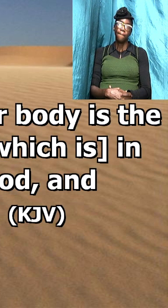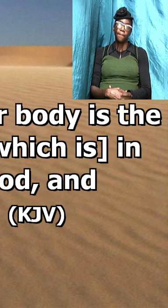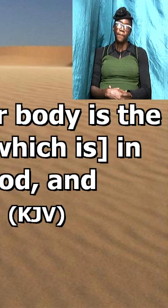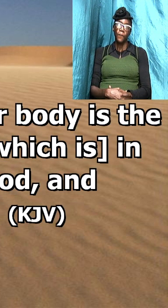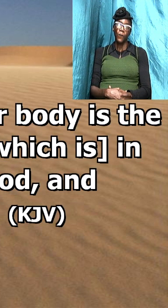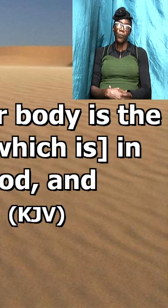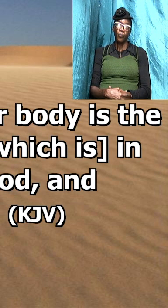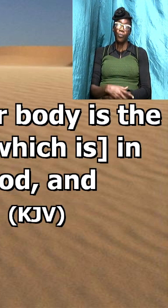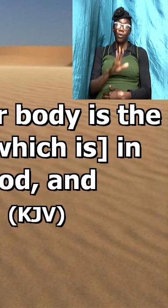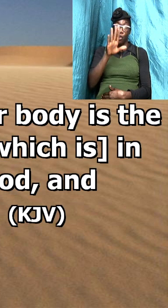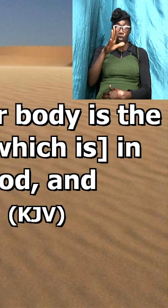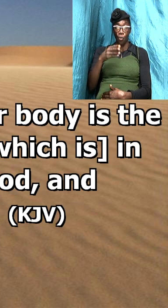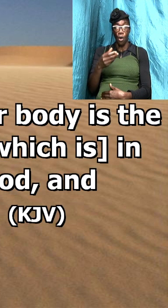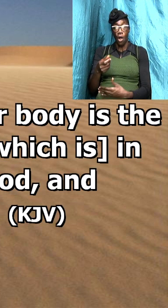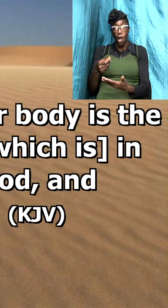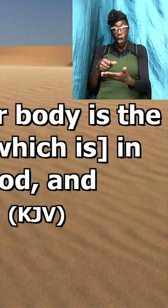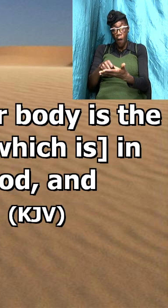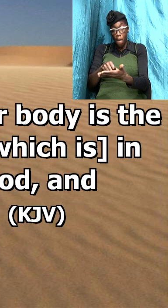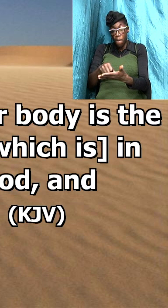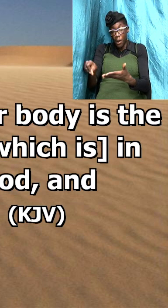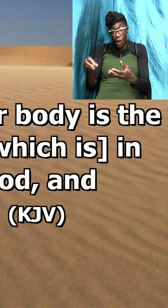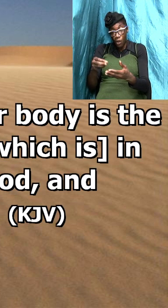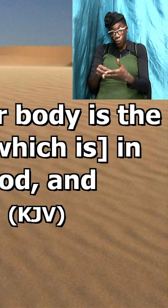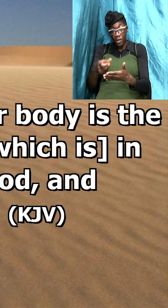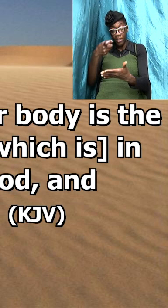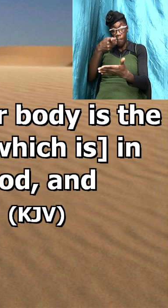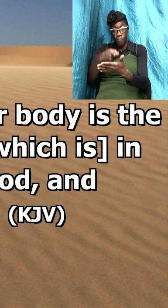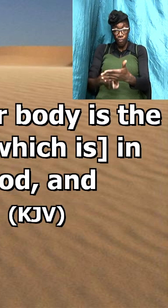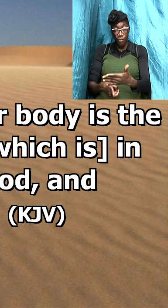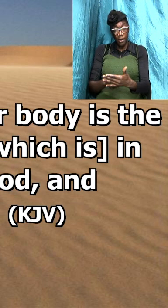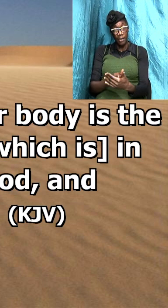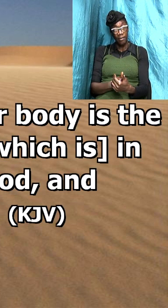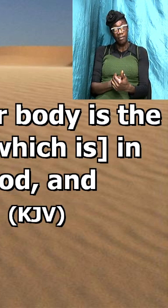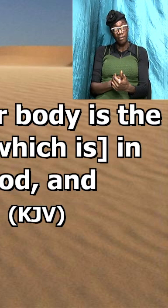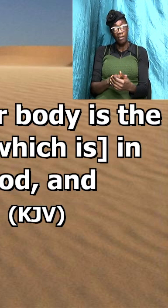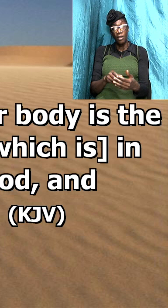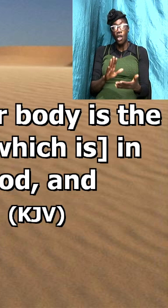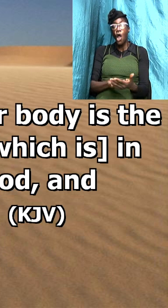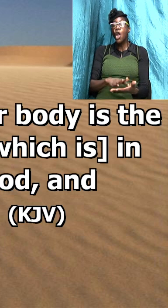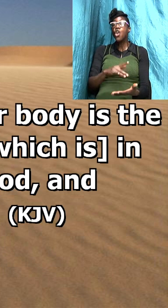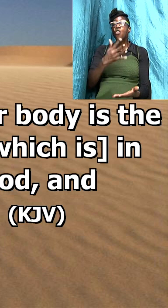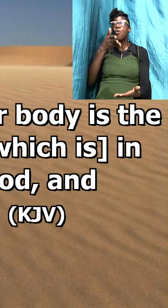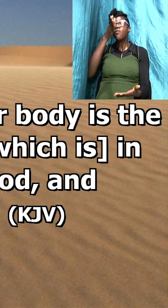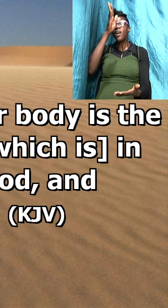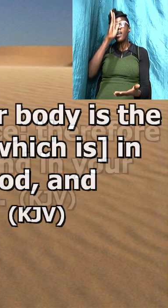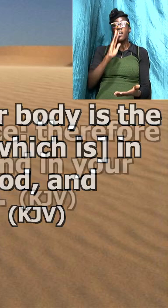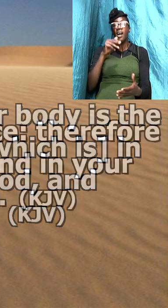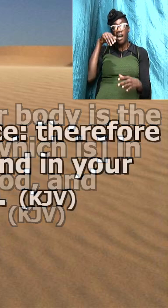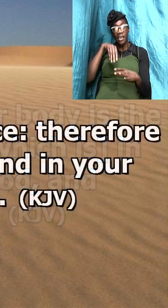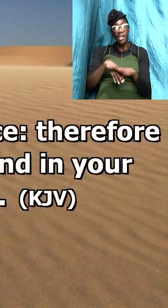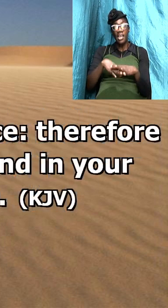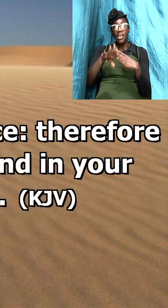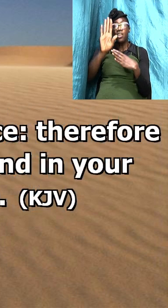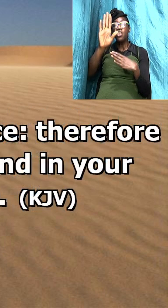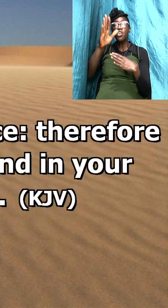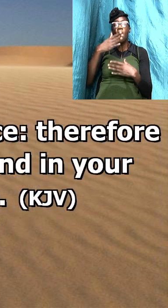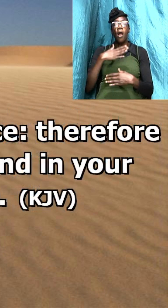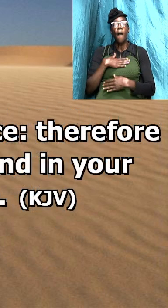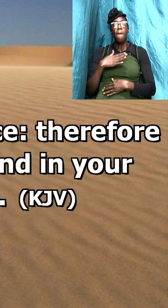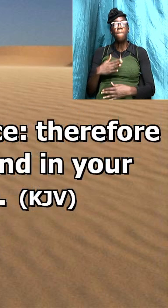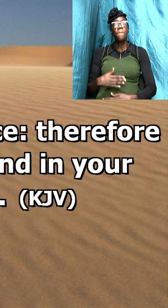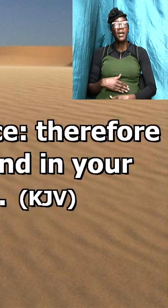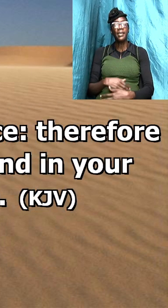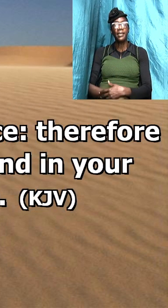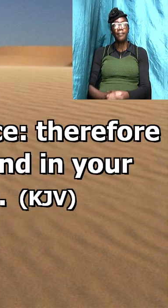for you were bought with a price so glorify God in your body